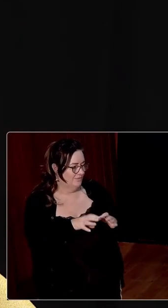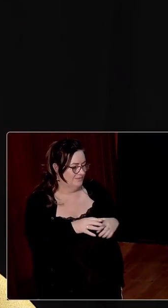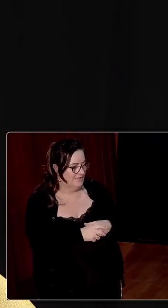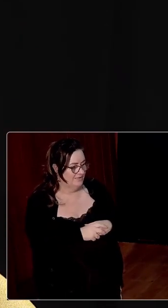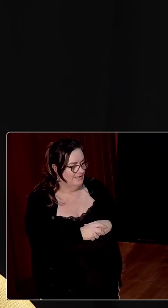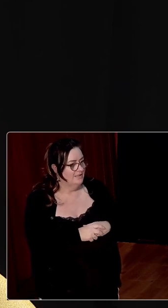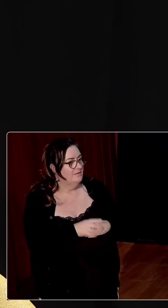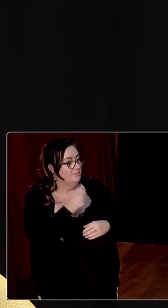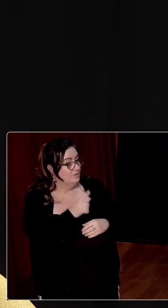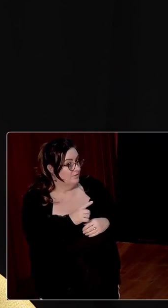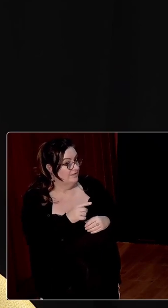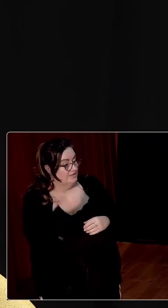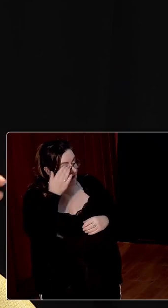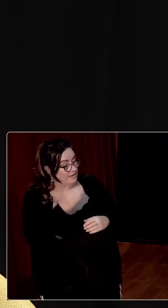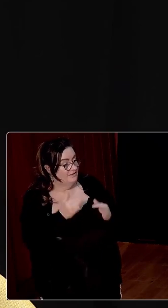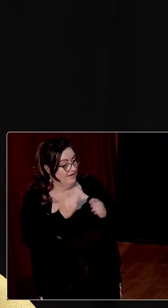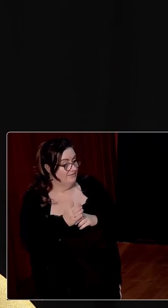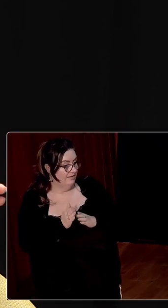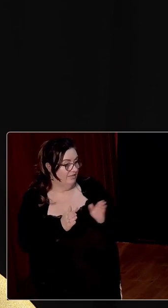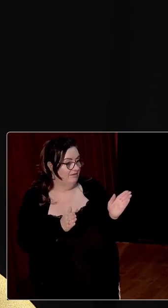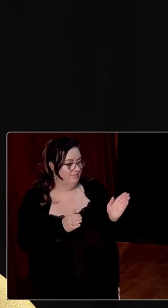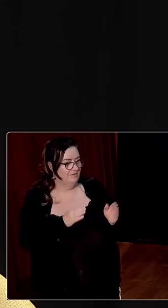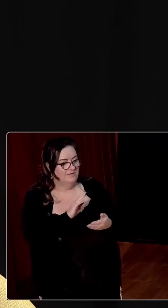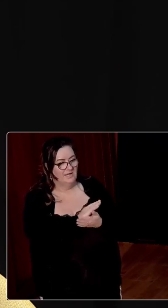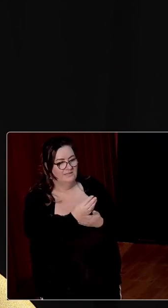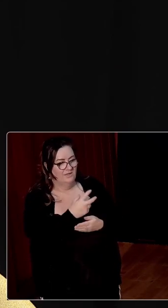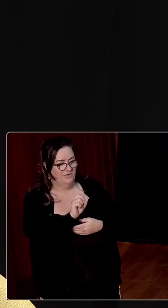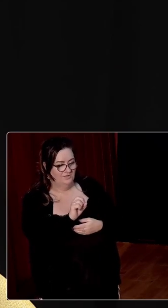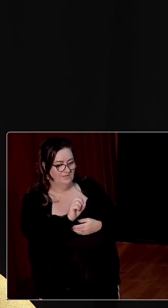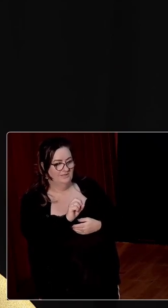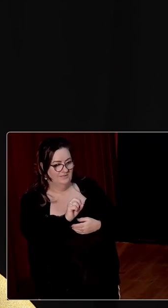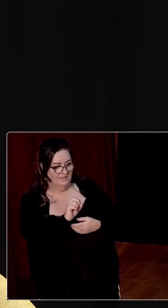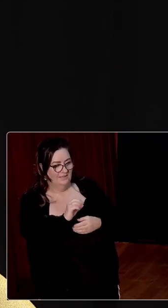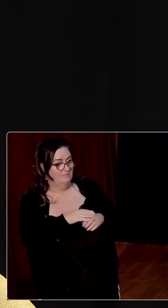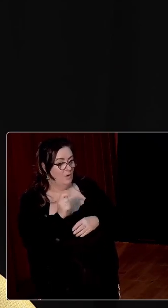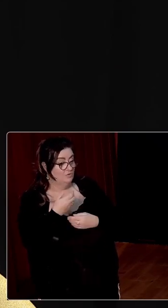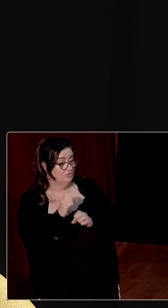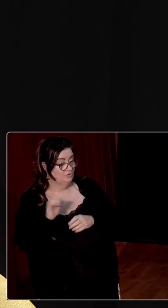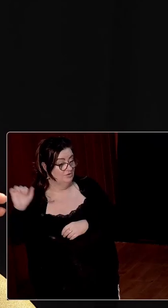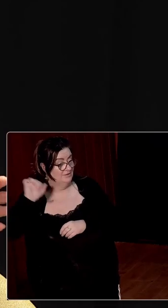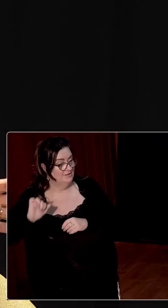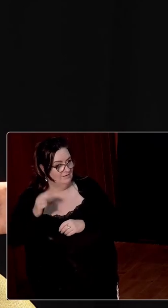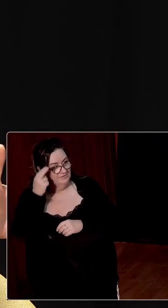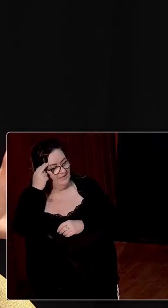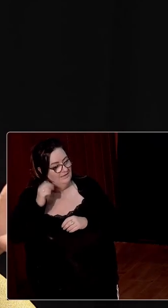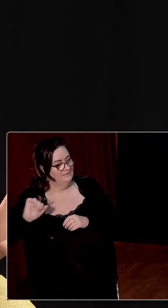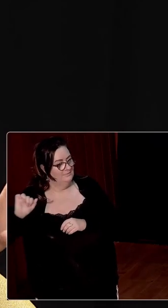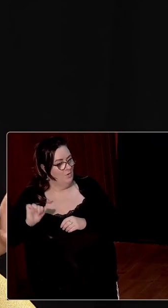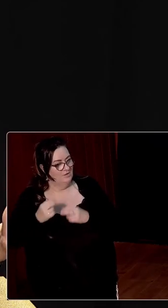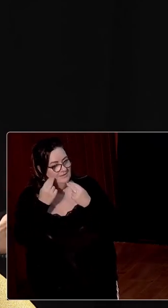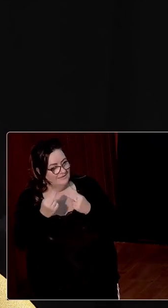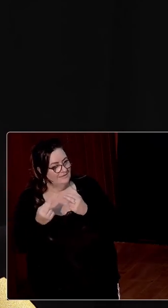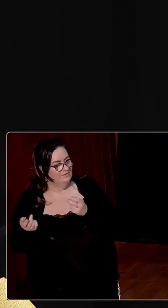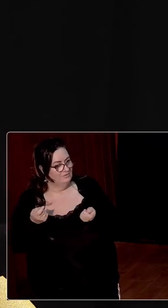where, where, where Ireland definitely starts to deviate is by the 30s when you have, in, in, in most countries in Europe, an understanding, for example, of